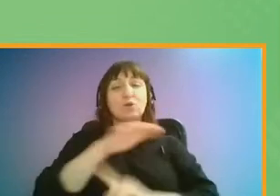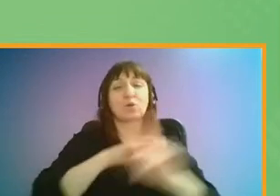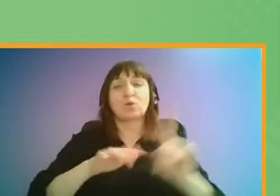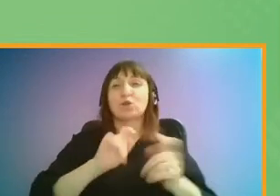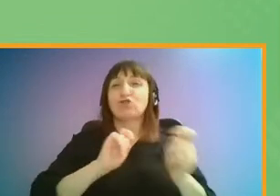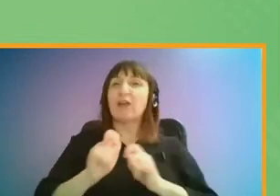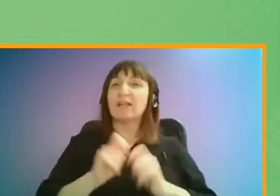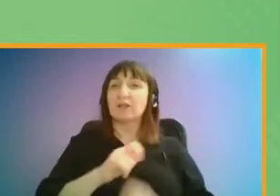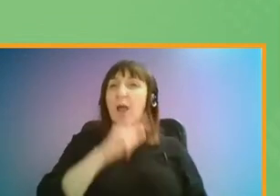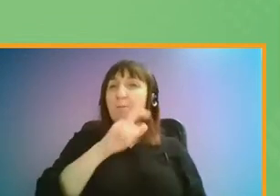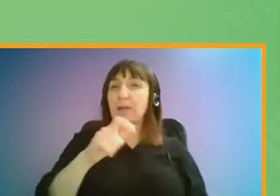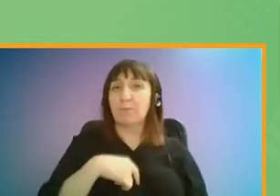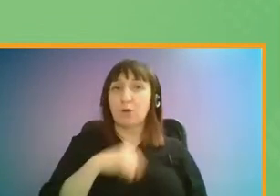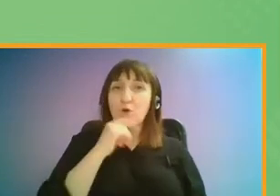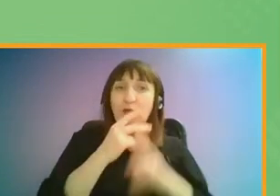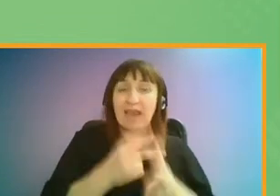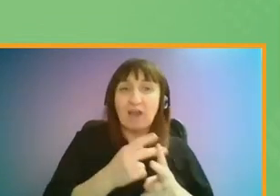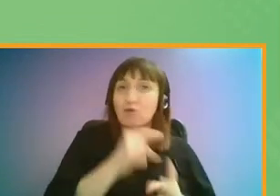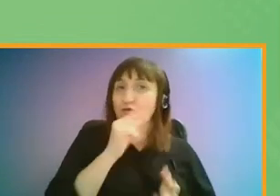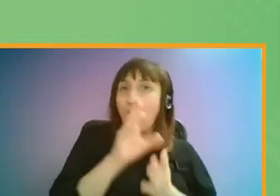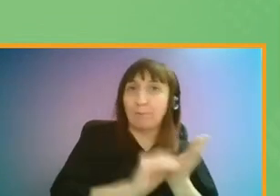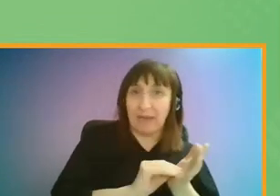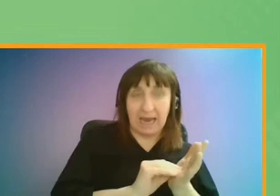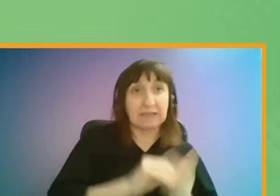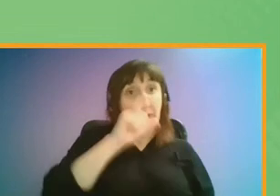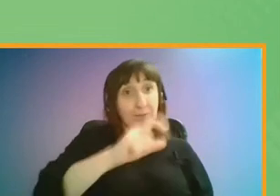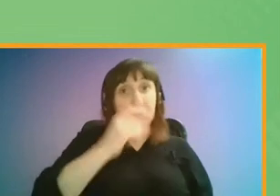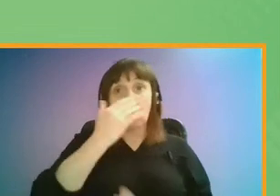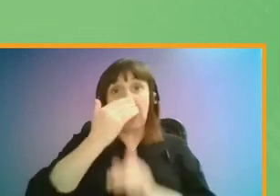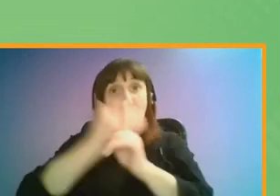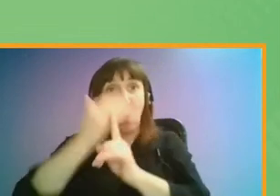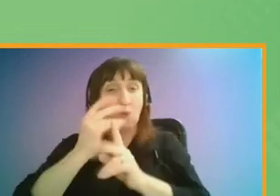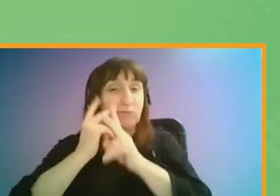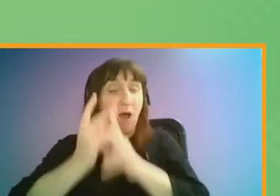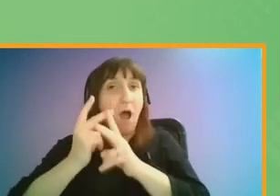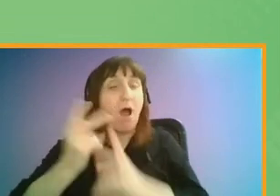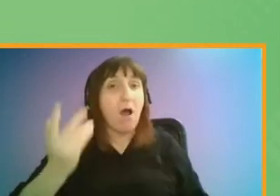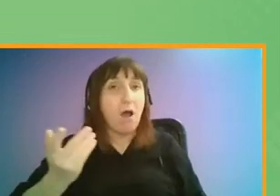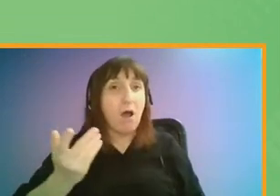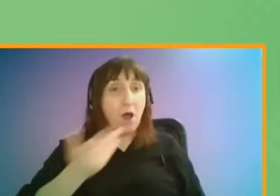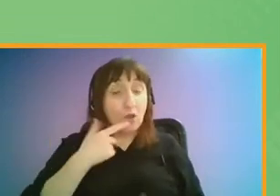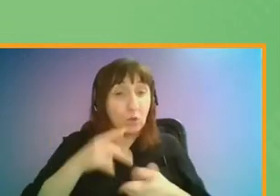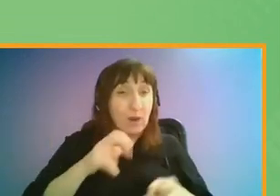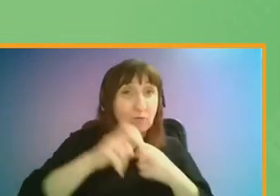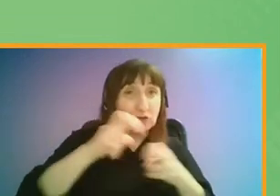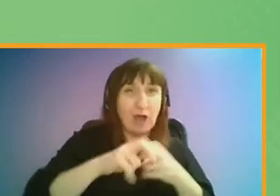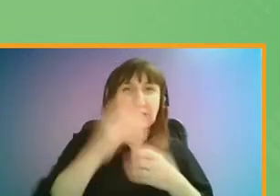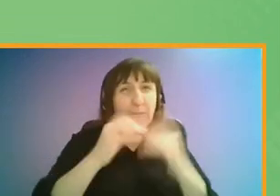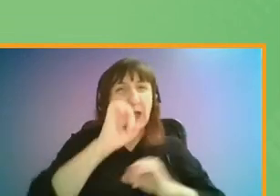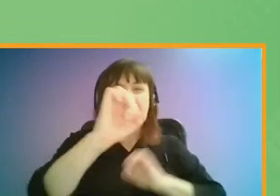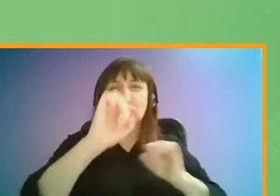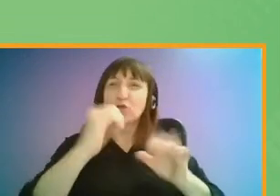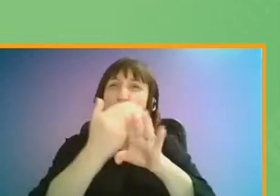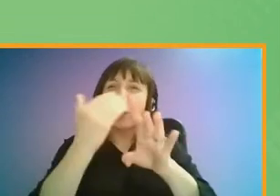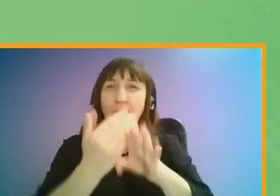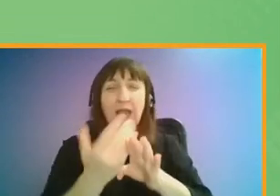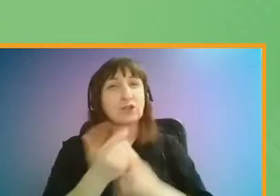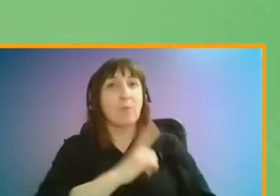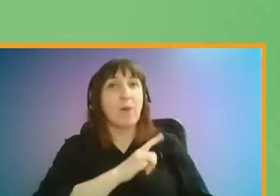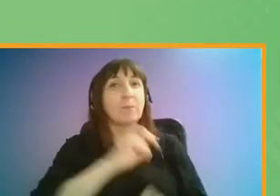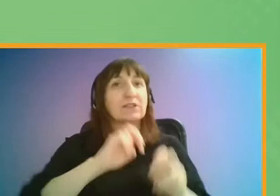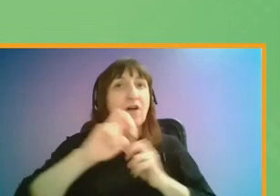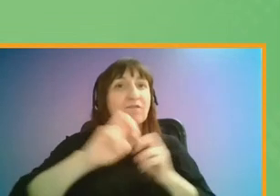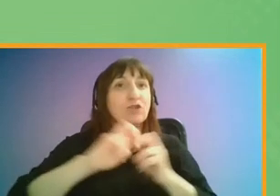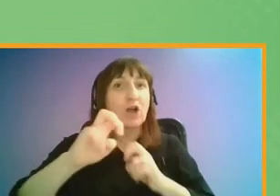as the growing number of unpaid carers and an ageing population. The way people travel differs according to occupation and journey purpose and may